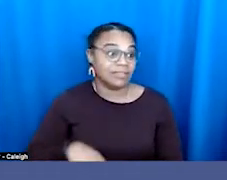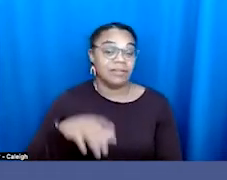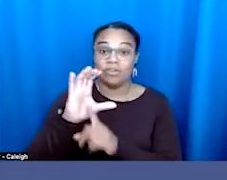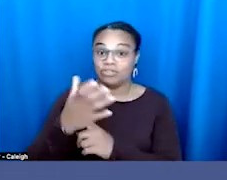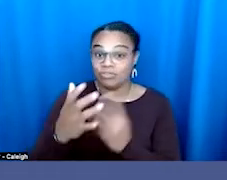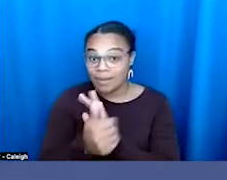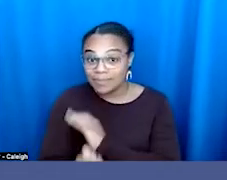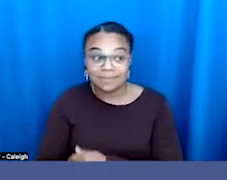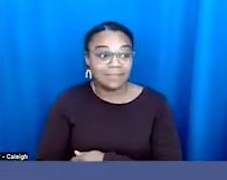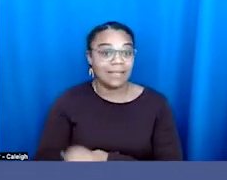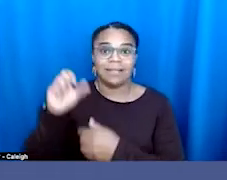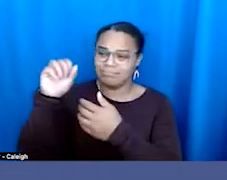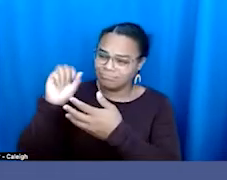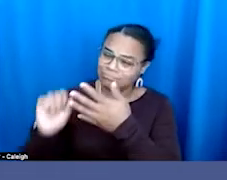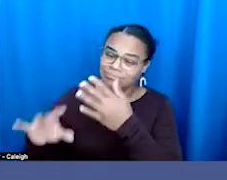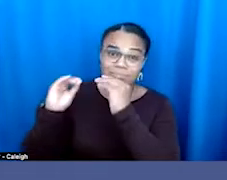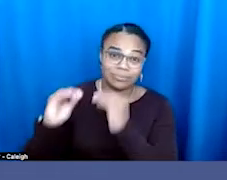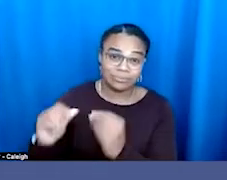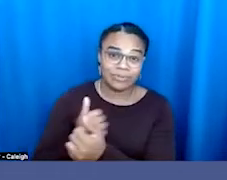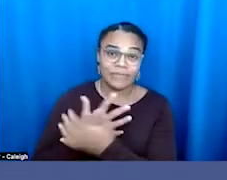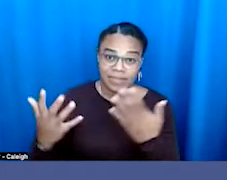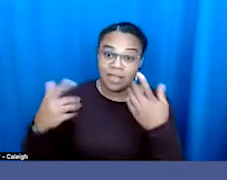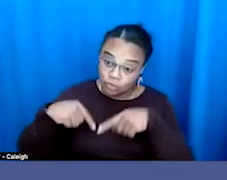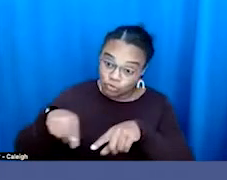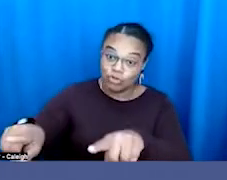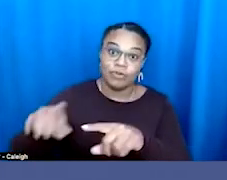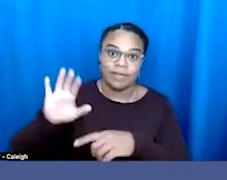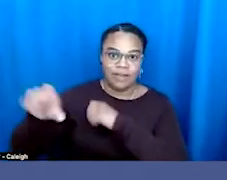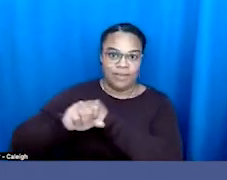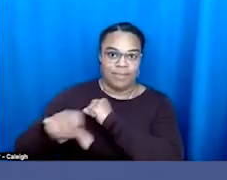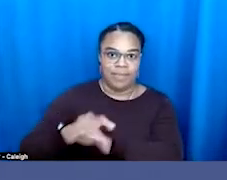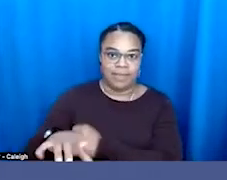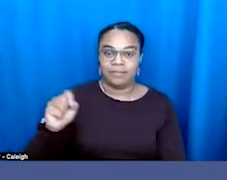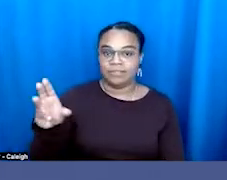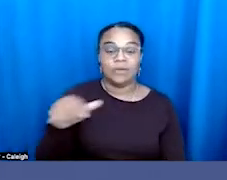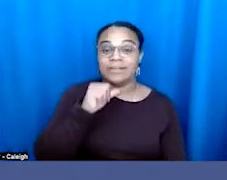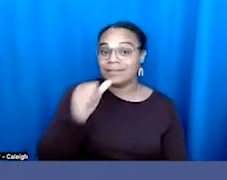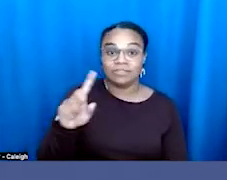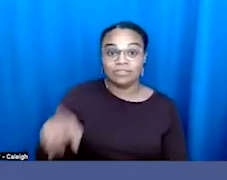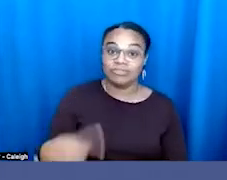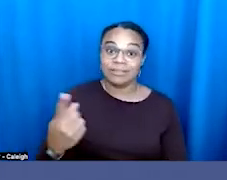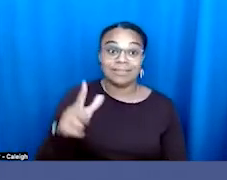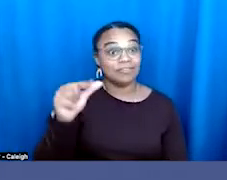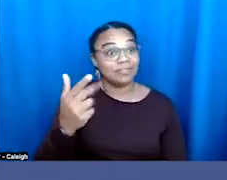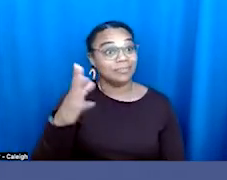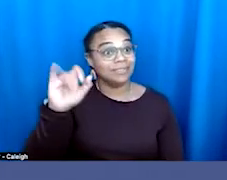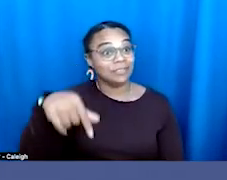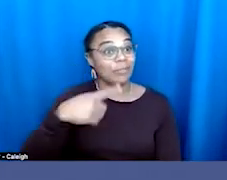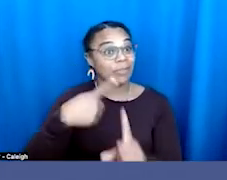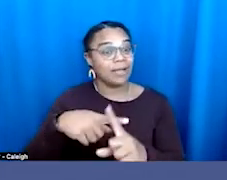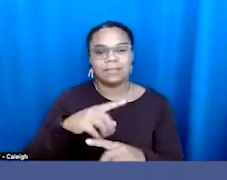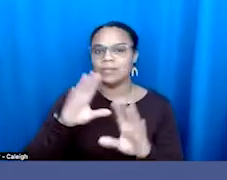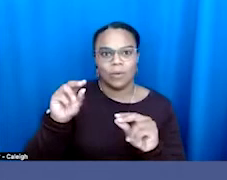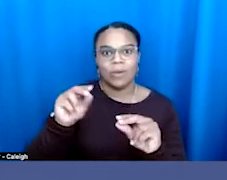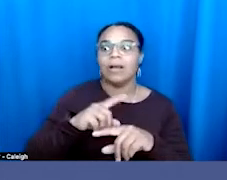are developing throughout the campaign. So they're not only either LGBTQ+, but they are pro-equality